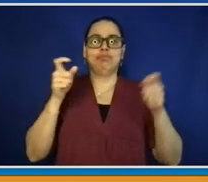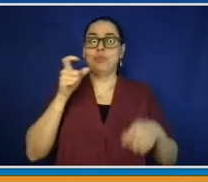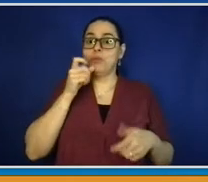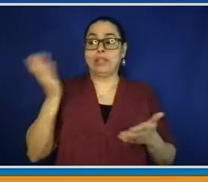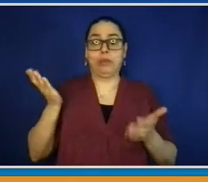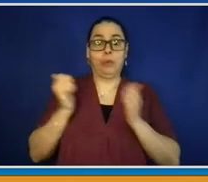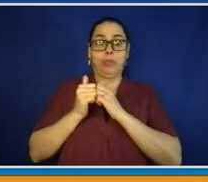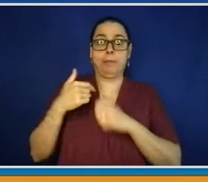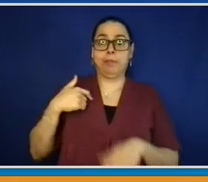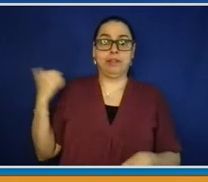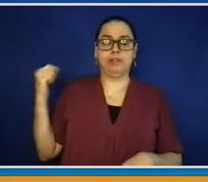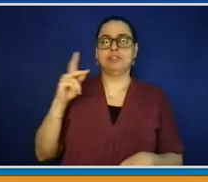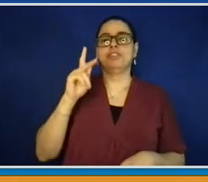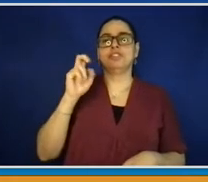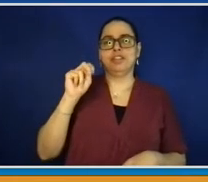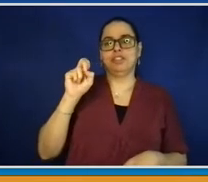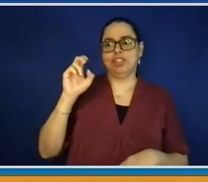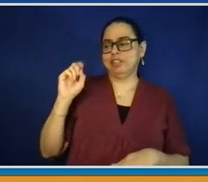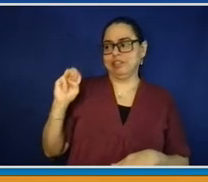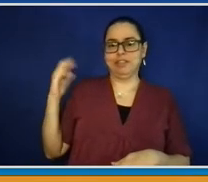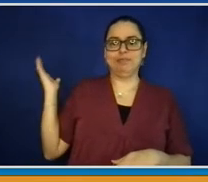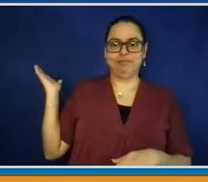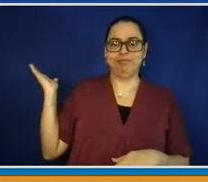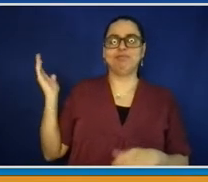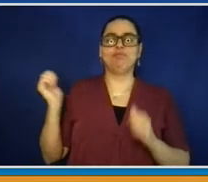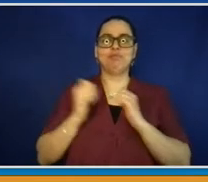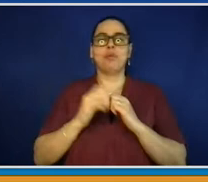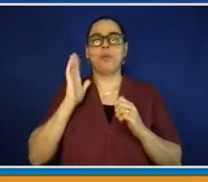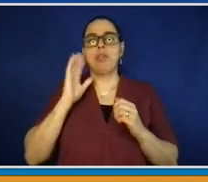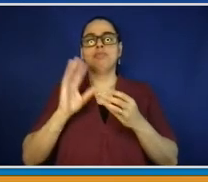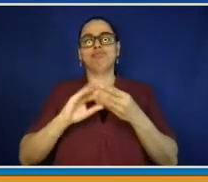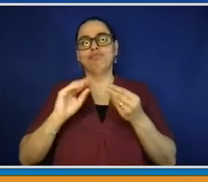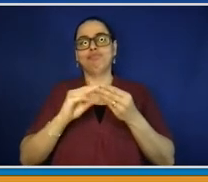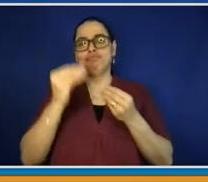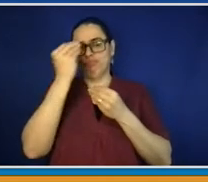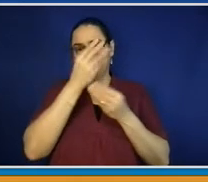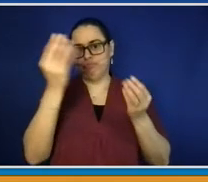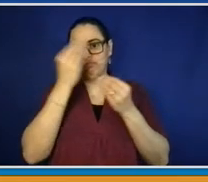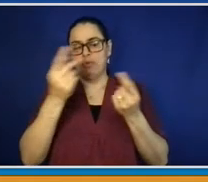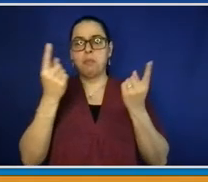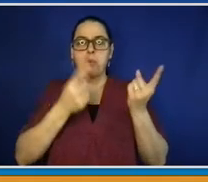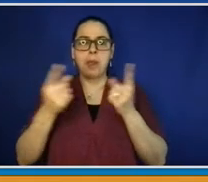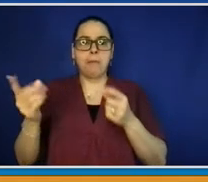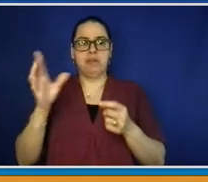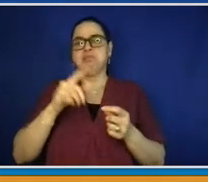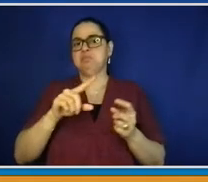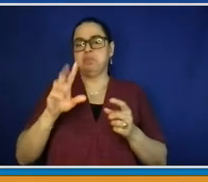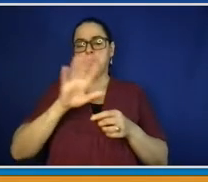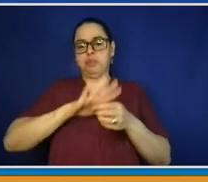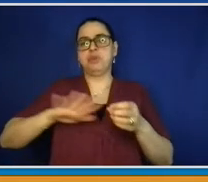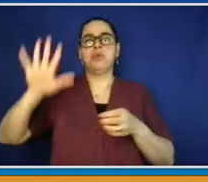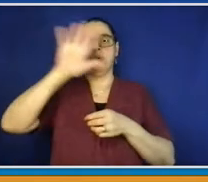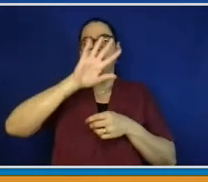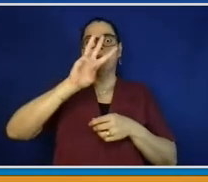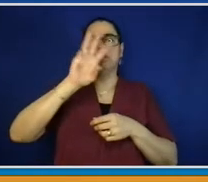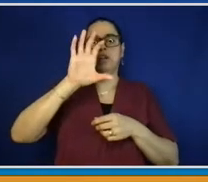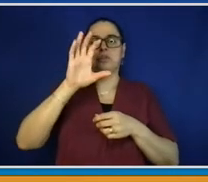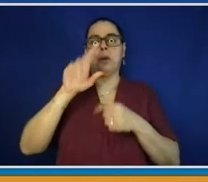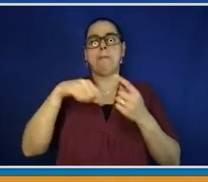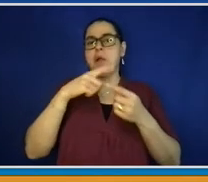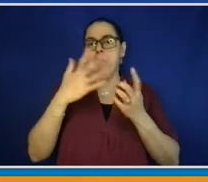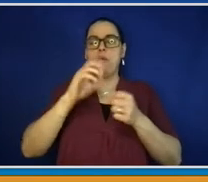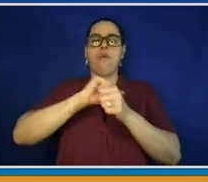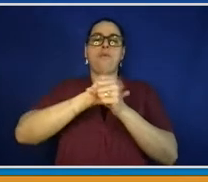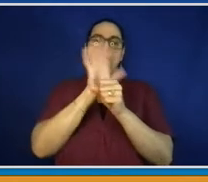update on Westchester County issues focused on the coronavirus outbreak and perhaps some other issues of value. This is Monday, June